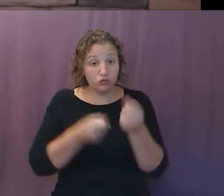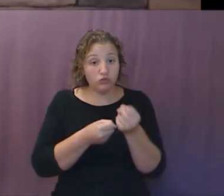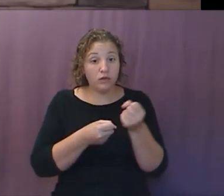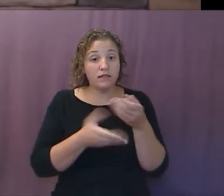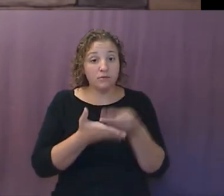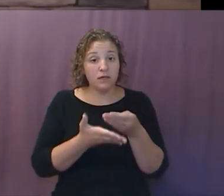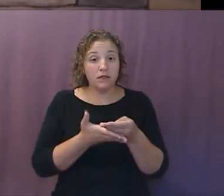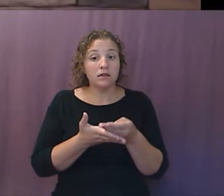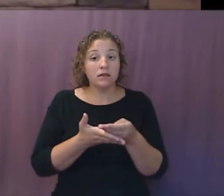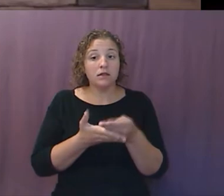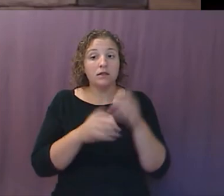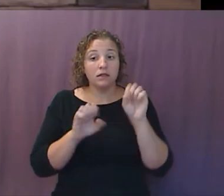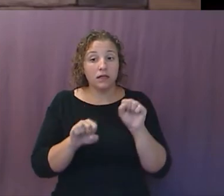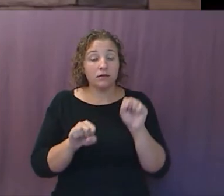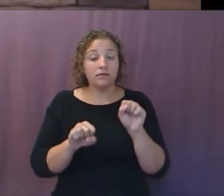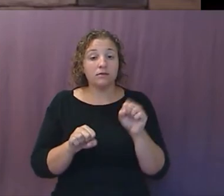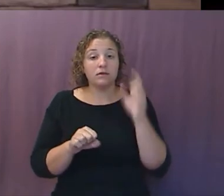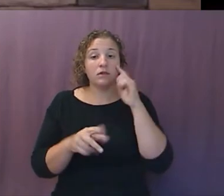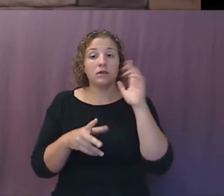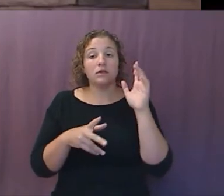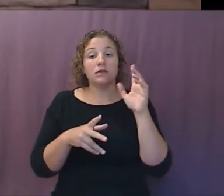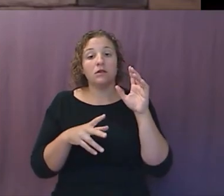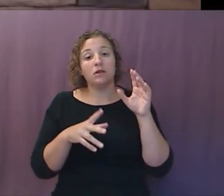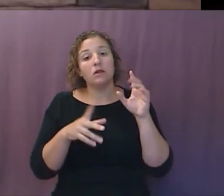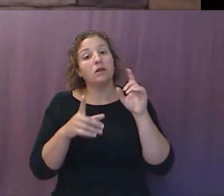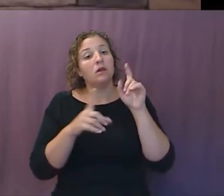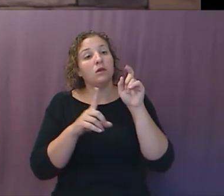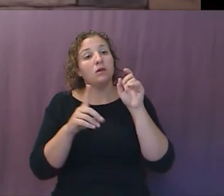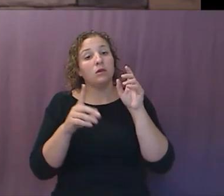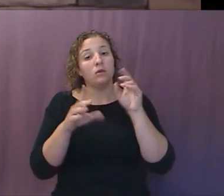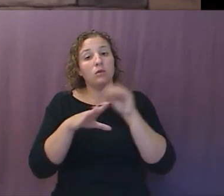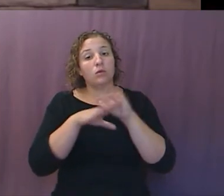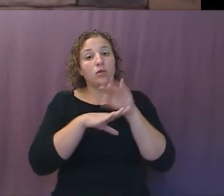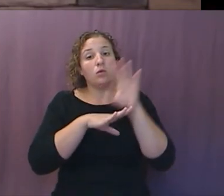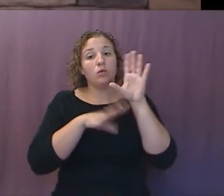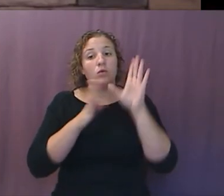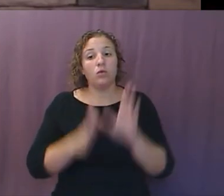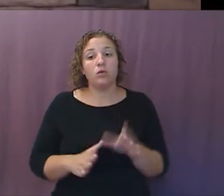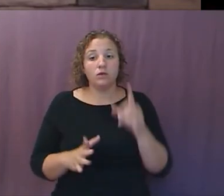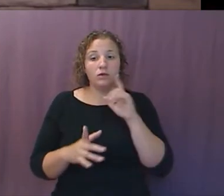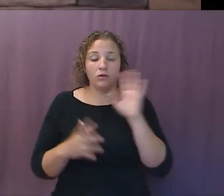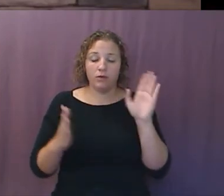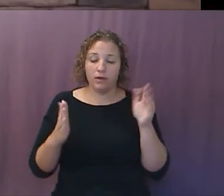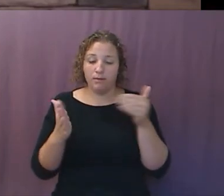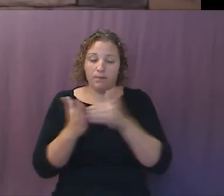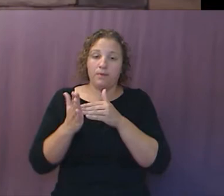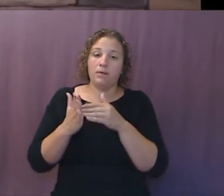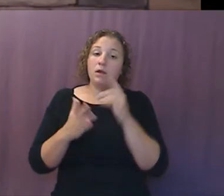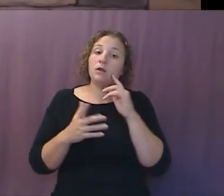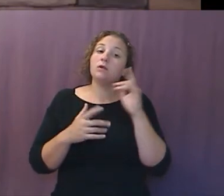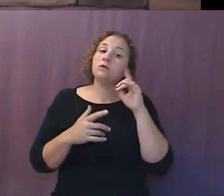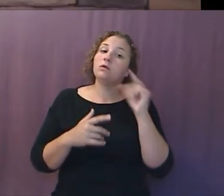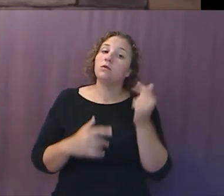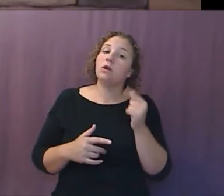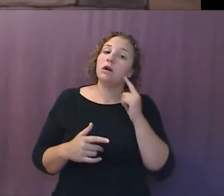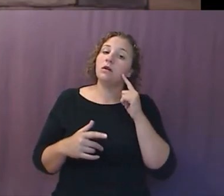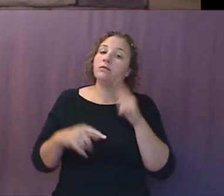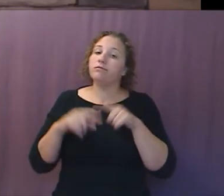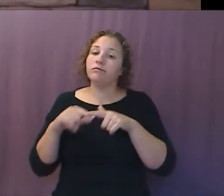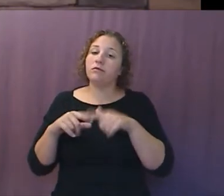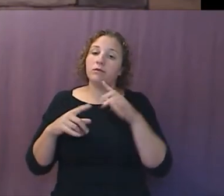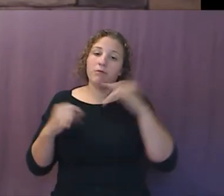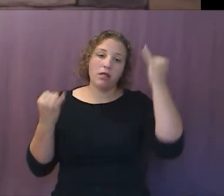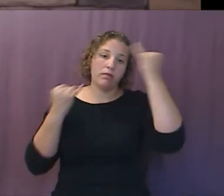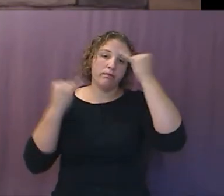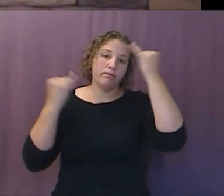Your consultants, like most economists today, will be vociferously opposed to the yellow metal, burdened as they are by ignorance and